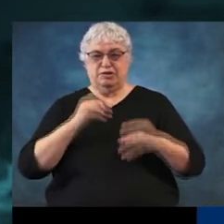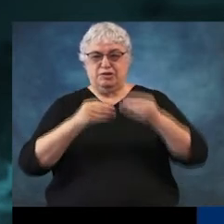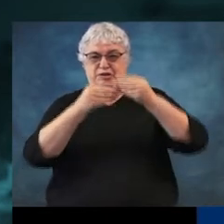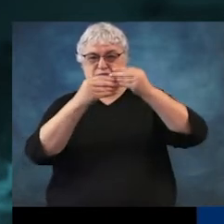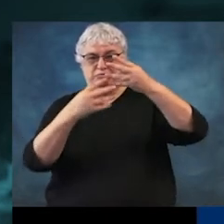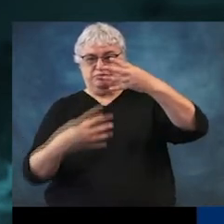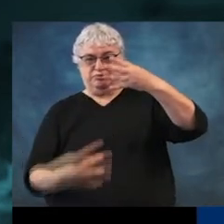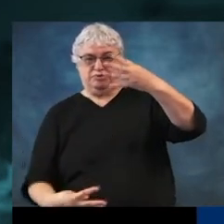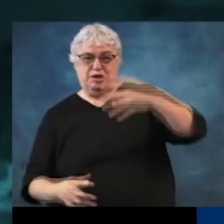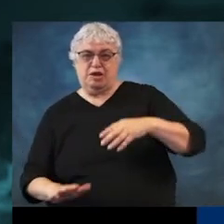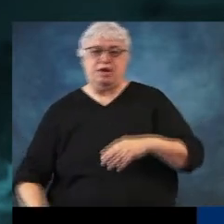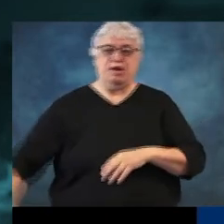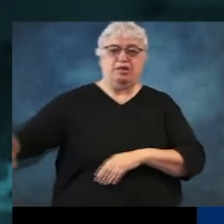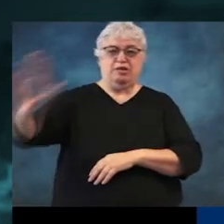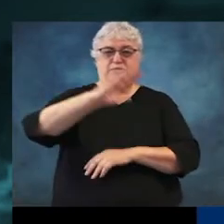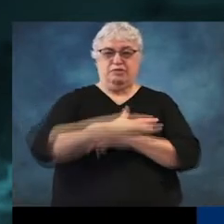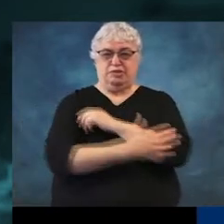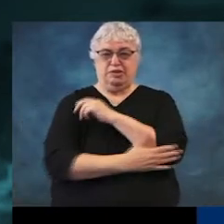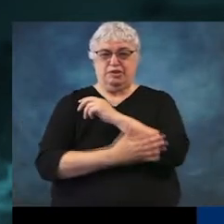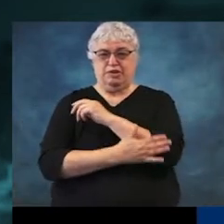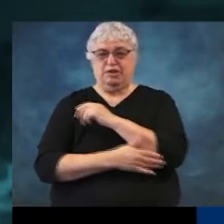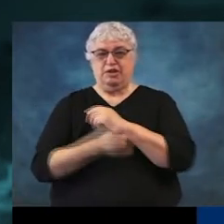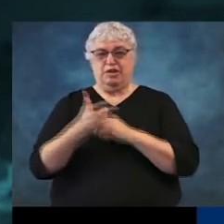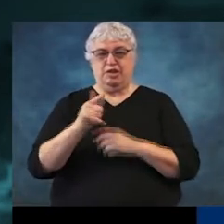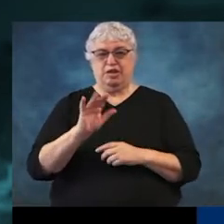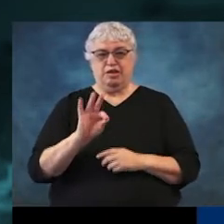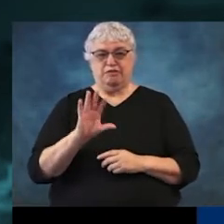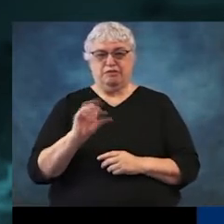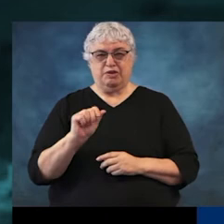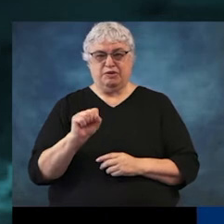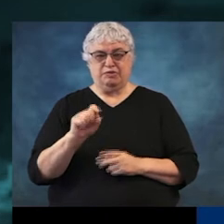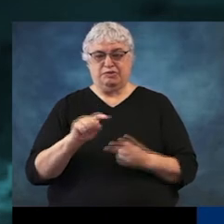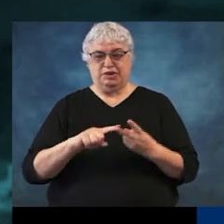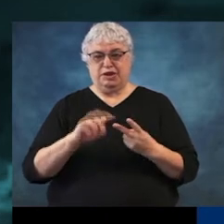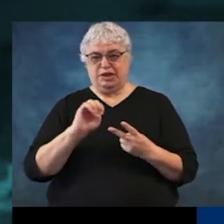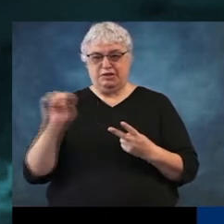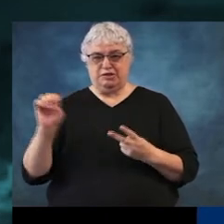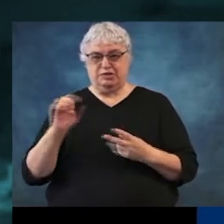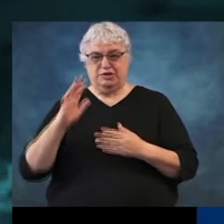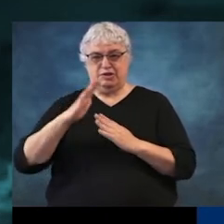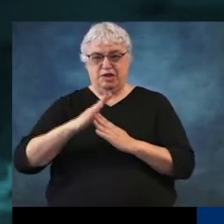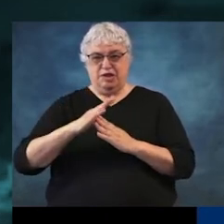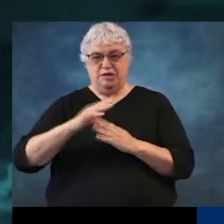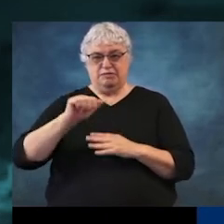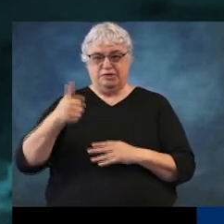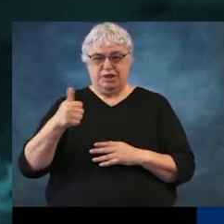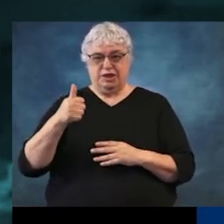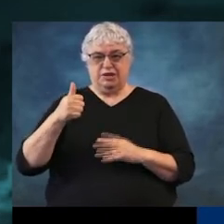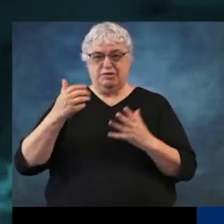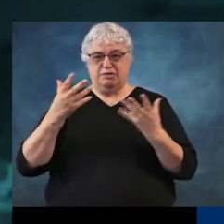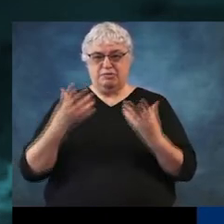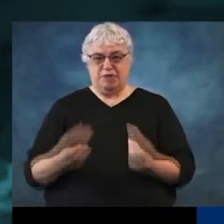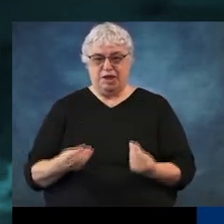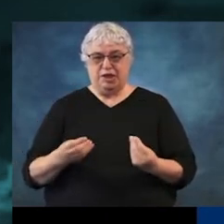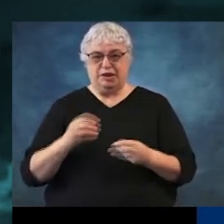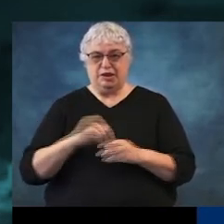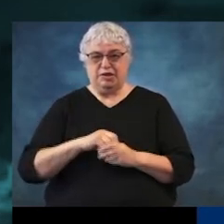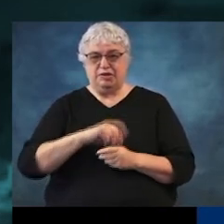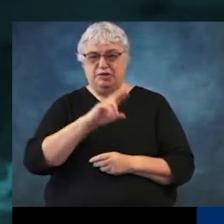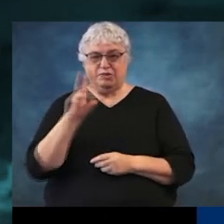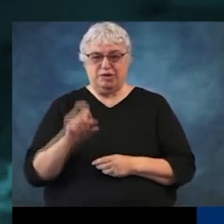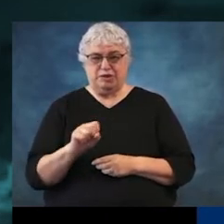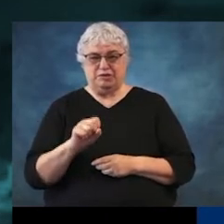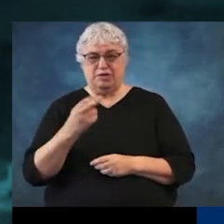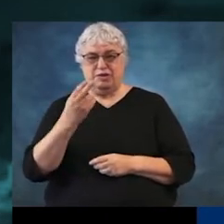out over the entire nation, the Gulf Coast and the eastern seaboard, these are the top 10 wettest tropical systems in U.S. history.